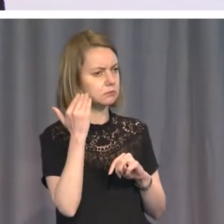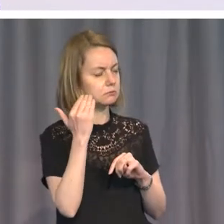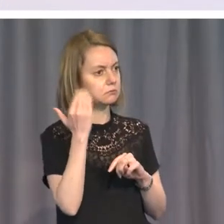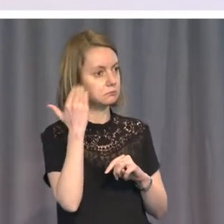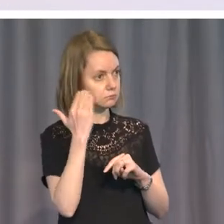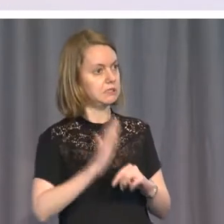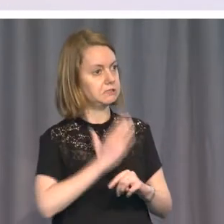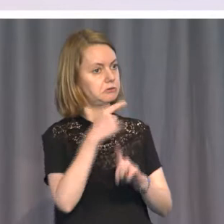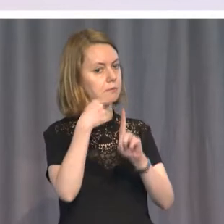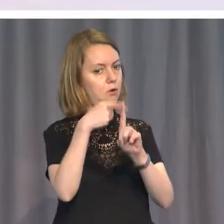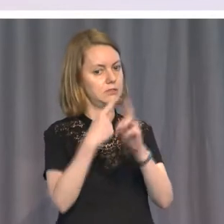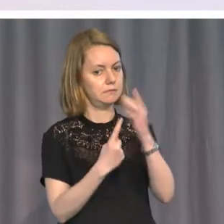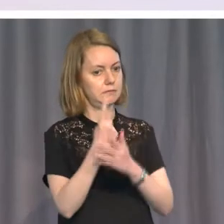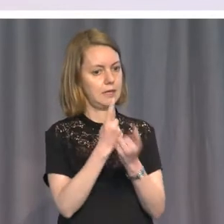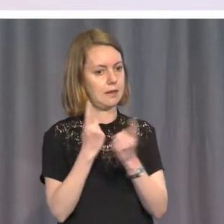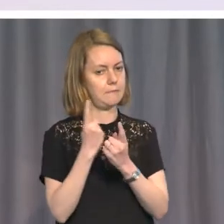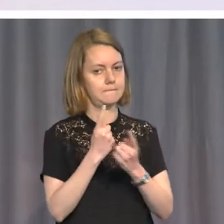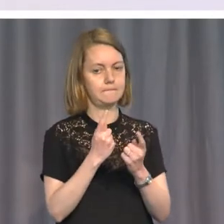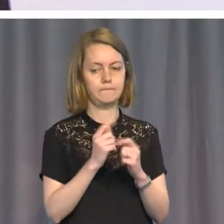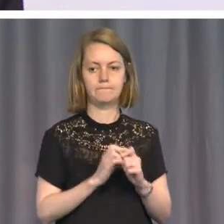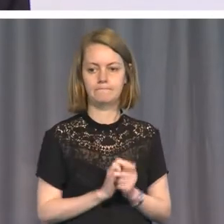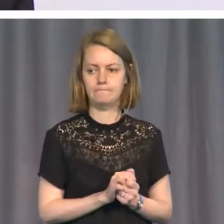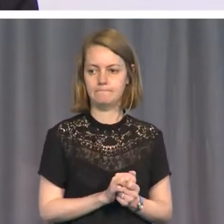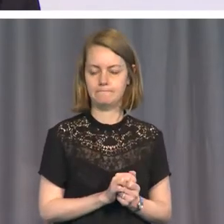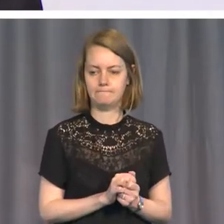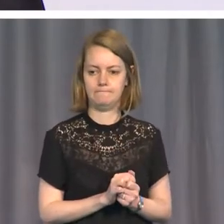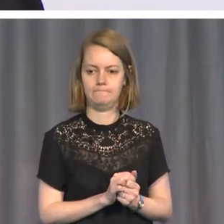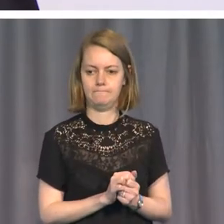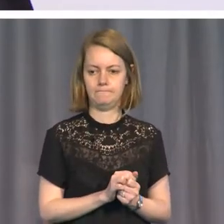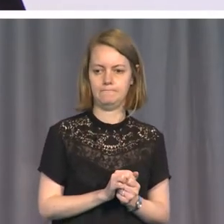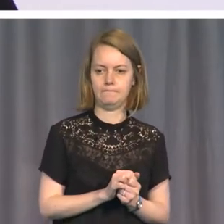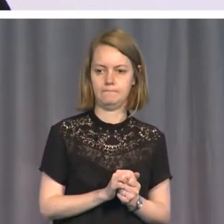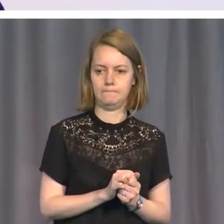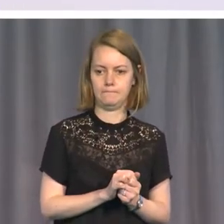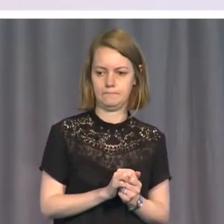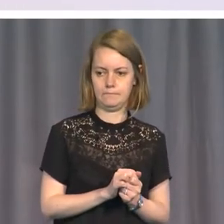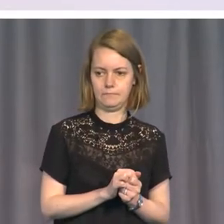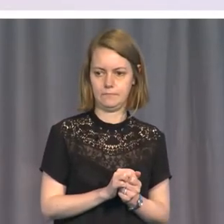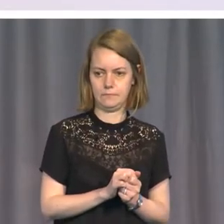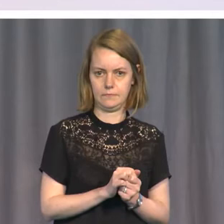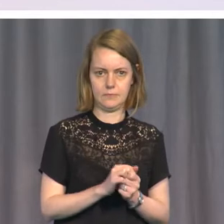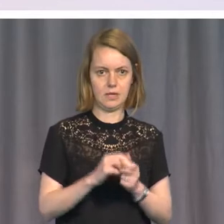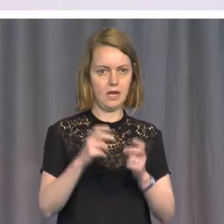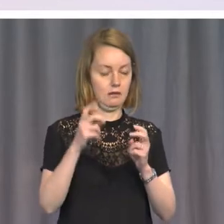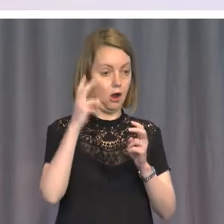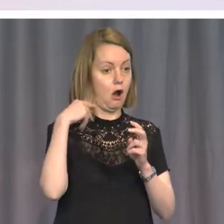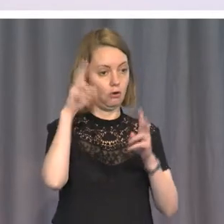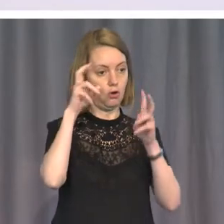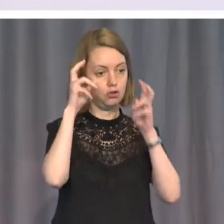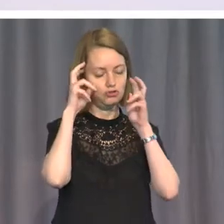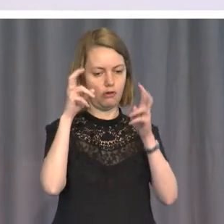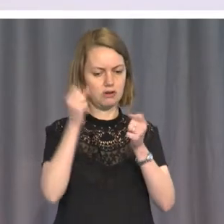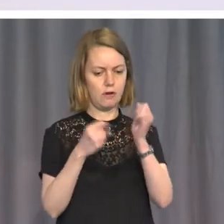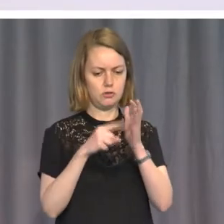development in human rights that targets what I'd call the train drivers to Auschwitz. Not the leaders